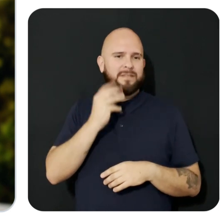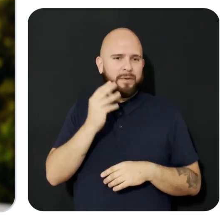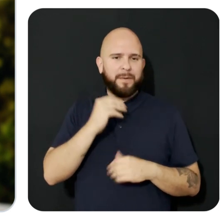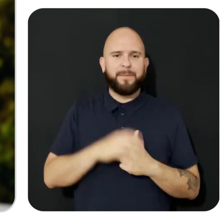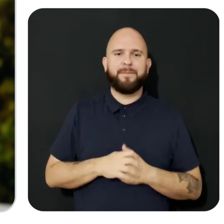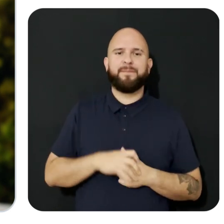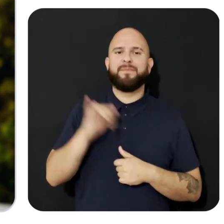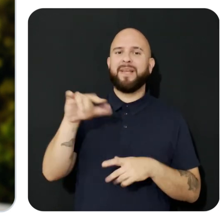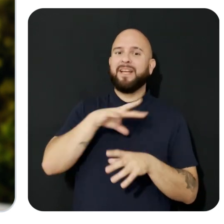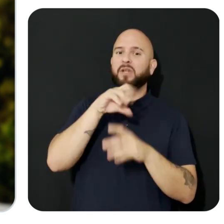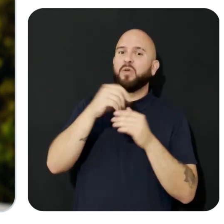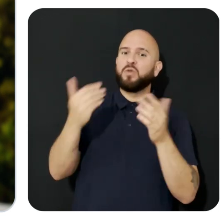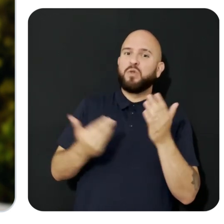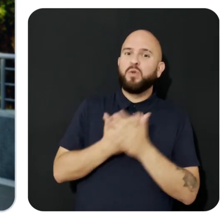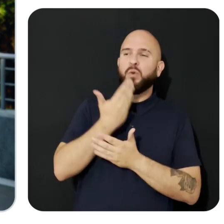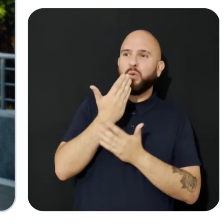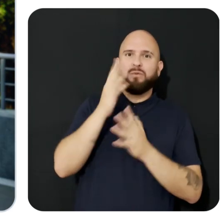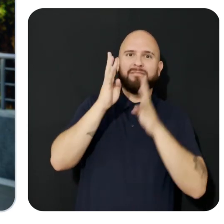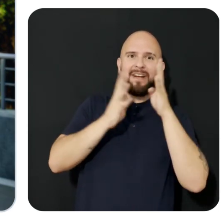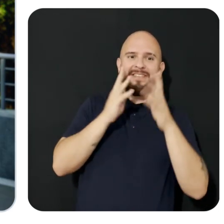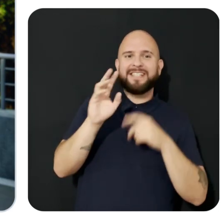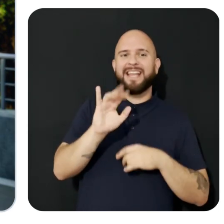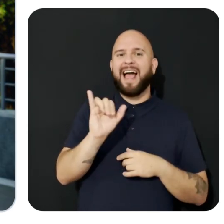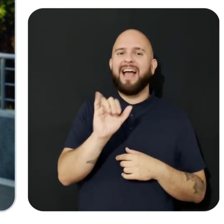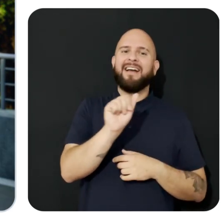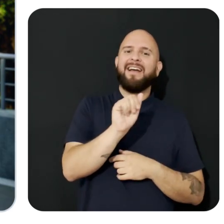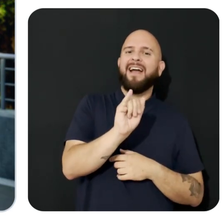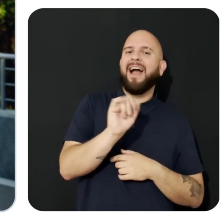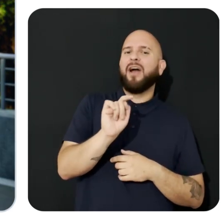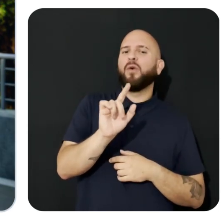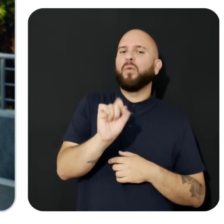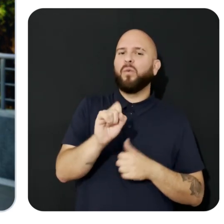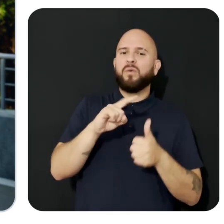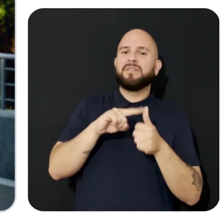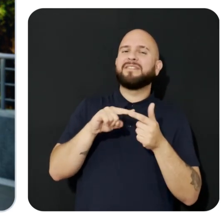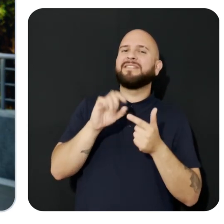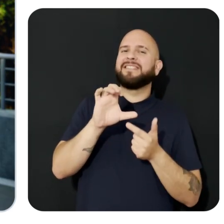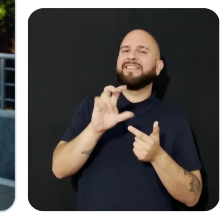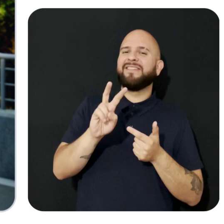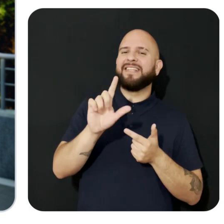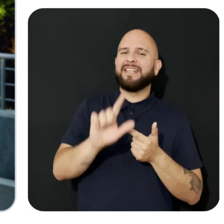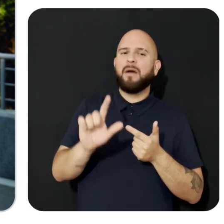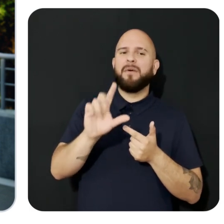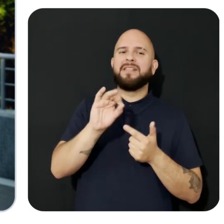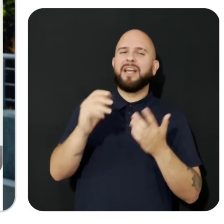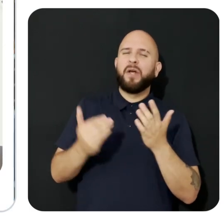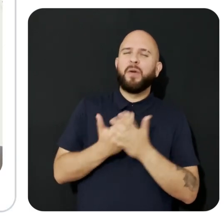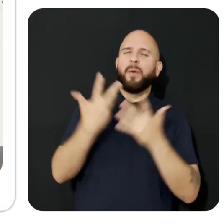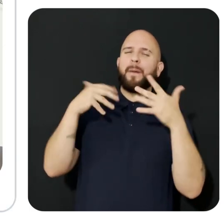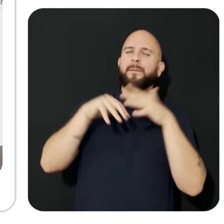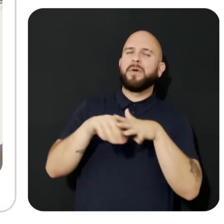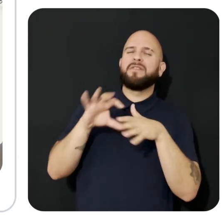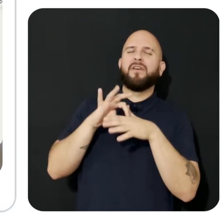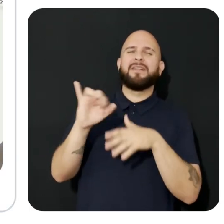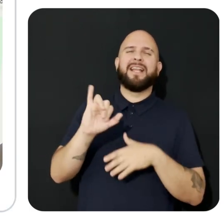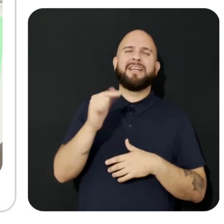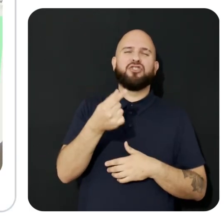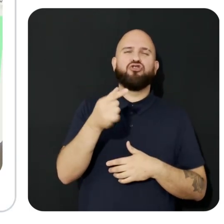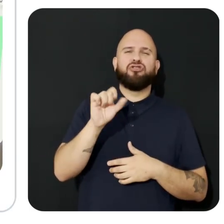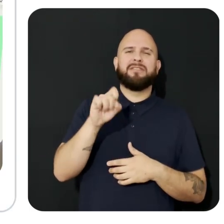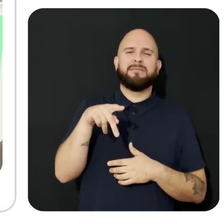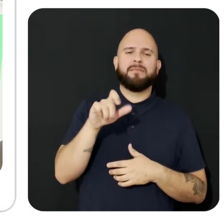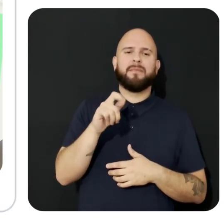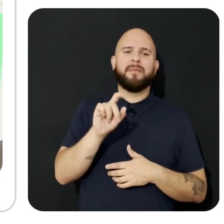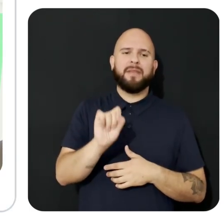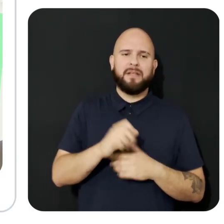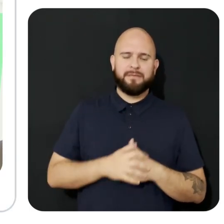ecosystem, such as AI tools, CV libraries, and new immersive content like G's plans. For instance, both